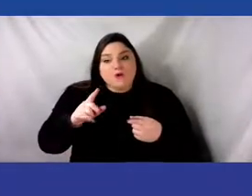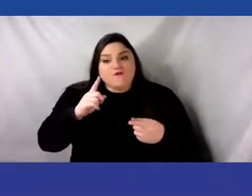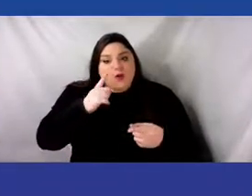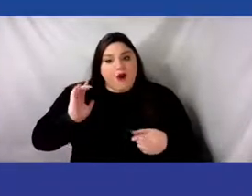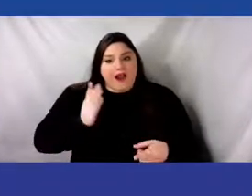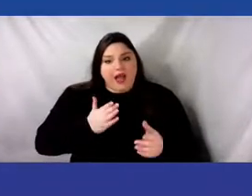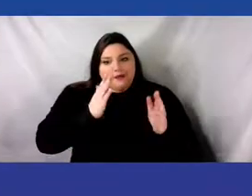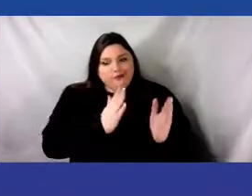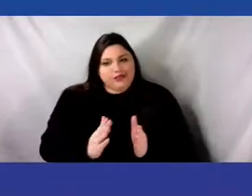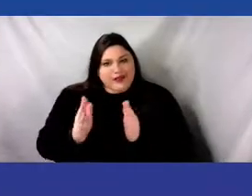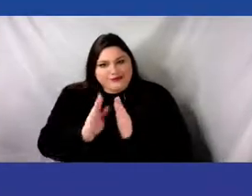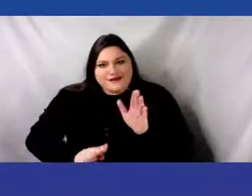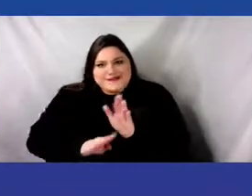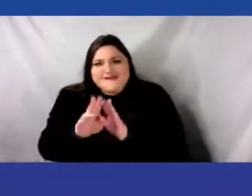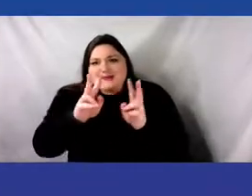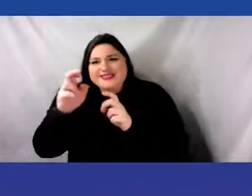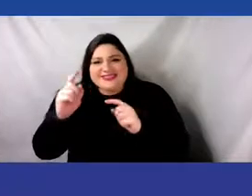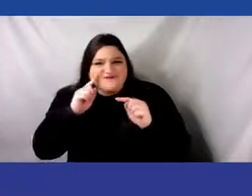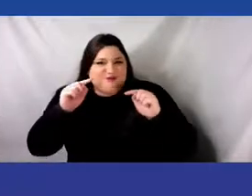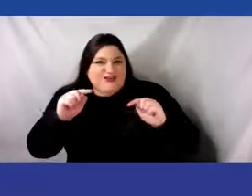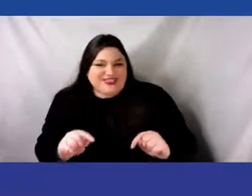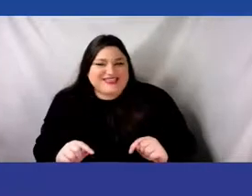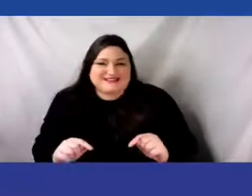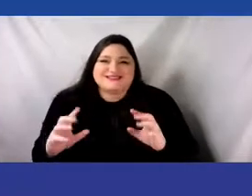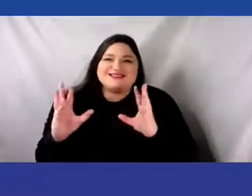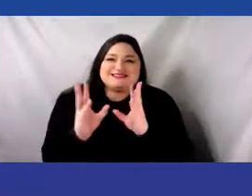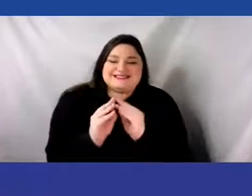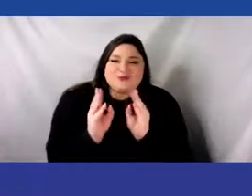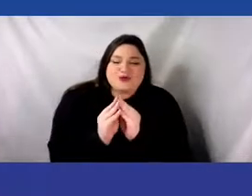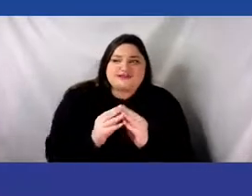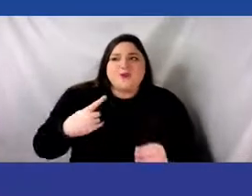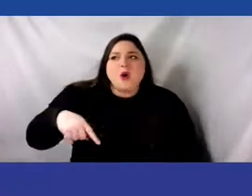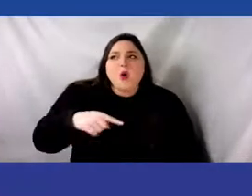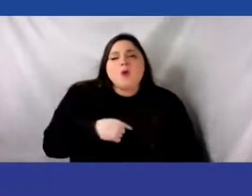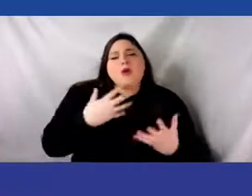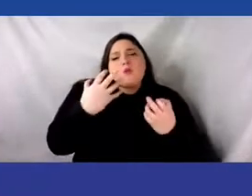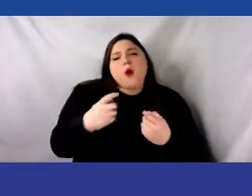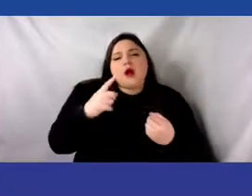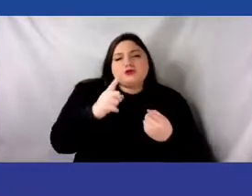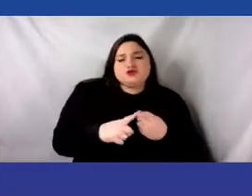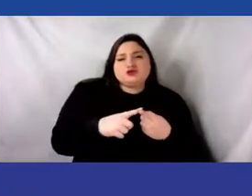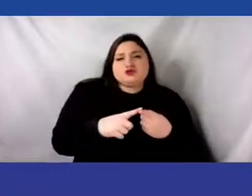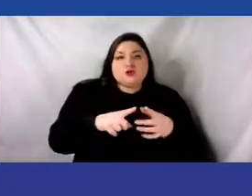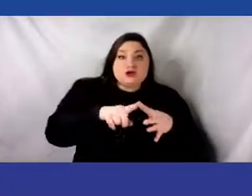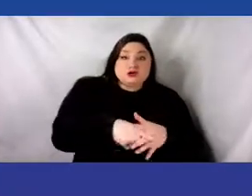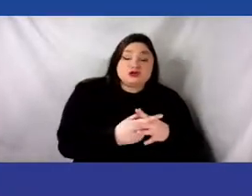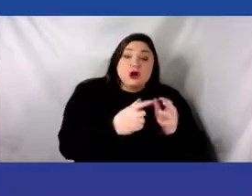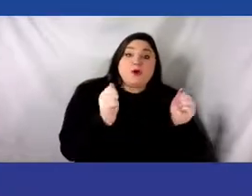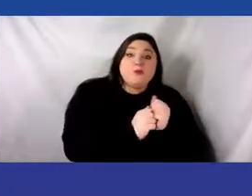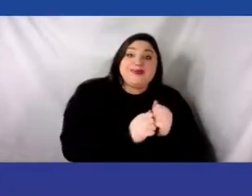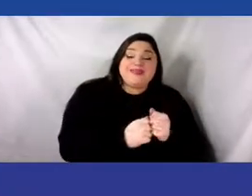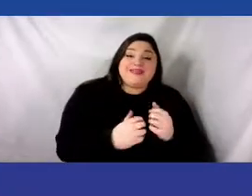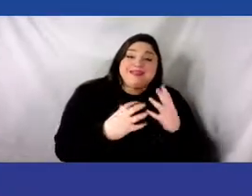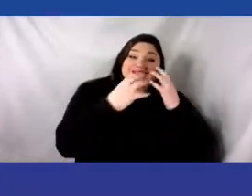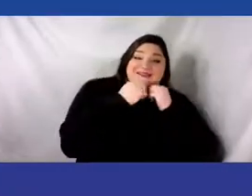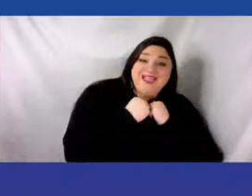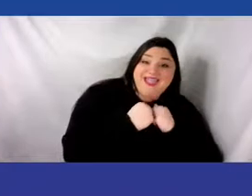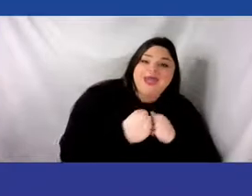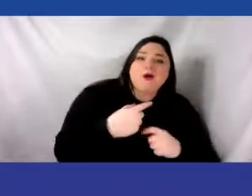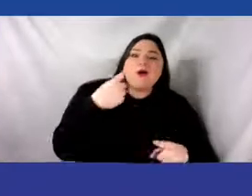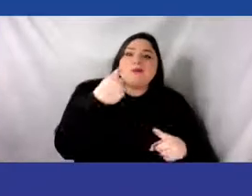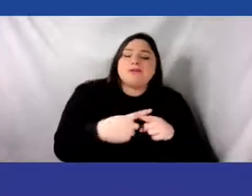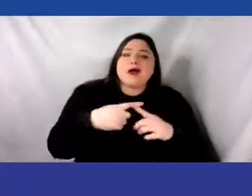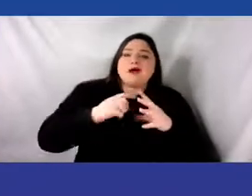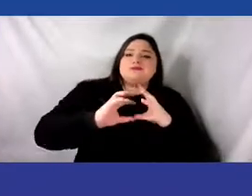we considered broad-based moves toward care and interdependence in both artistic and